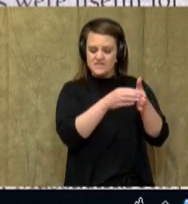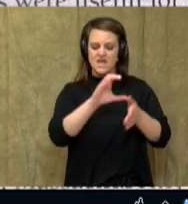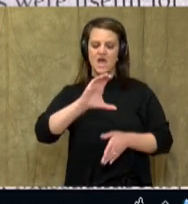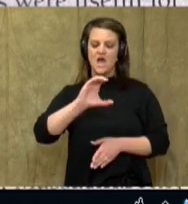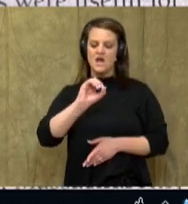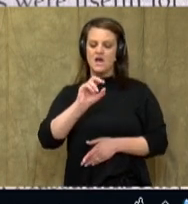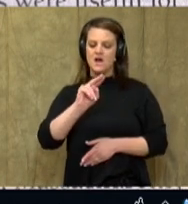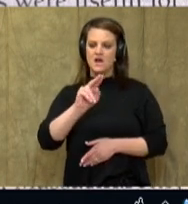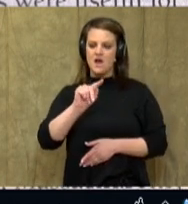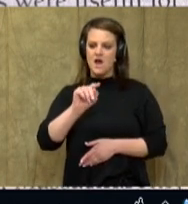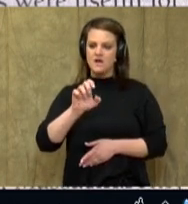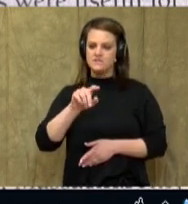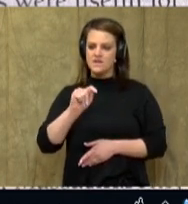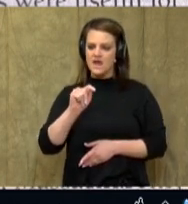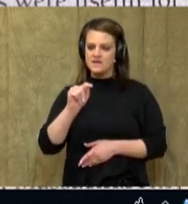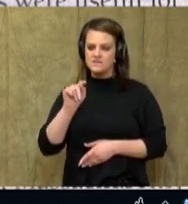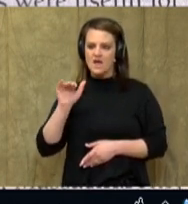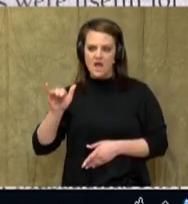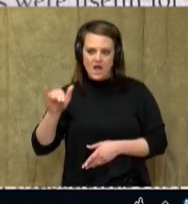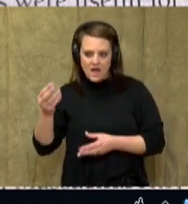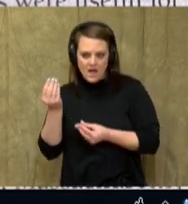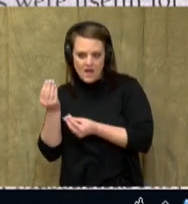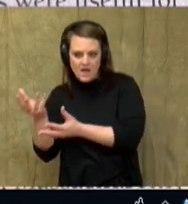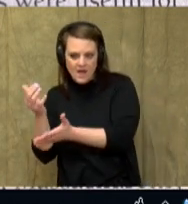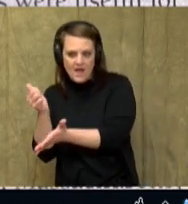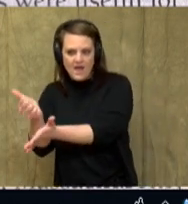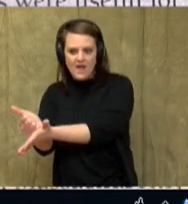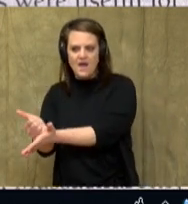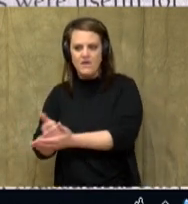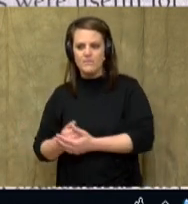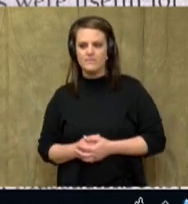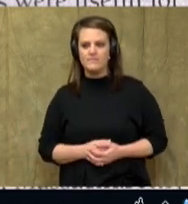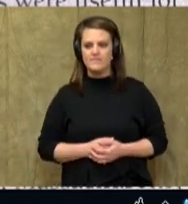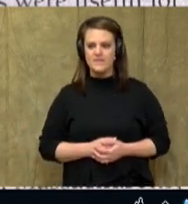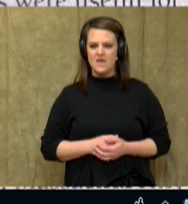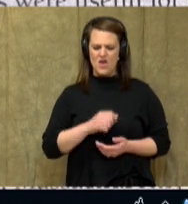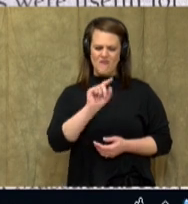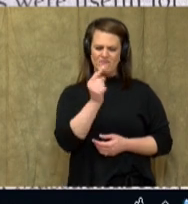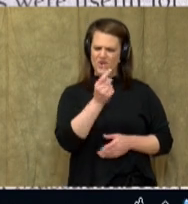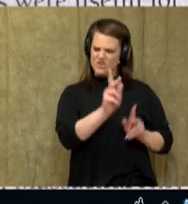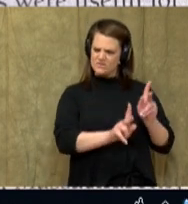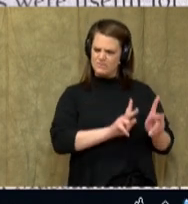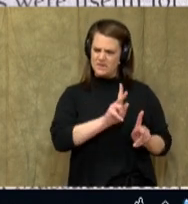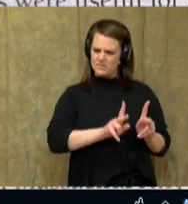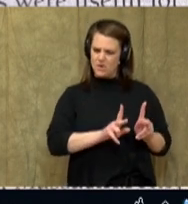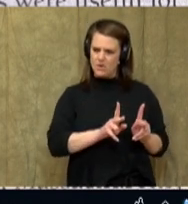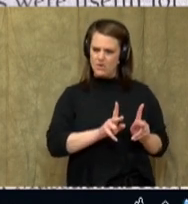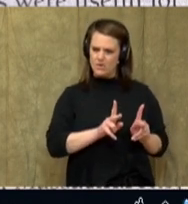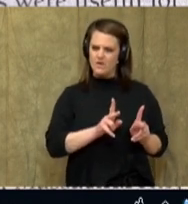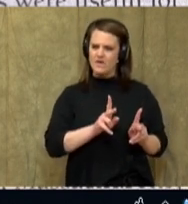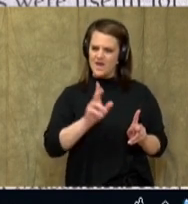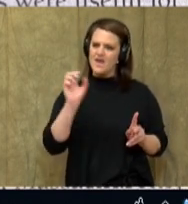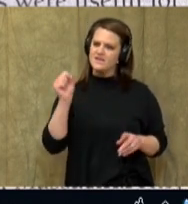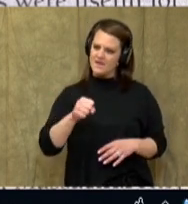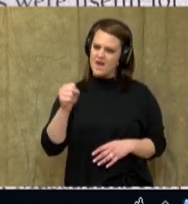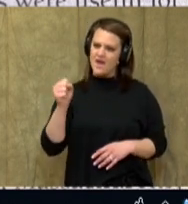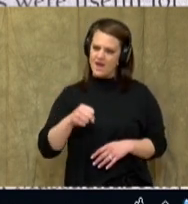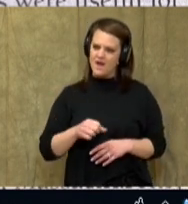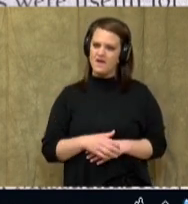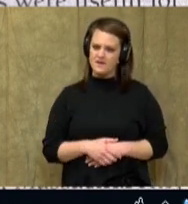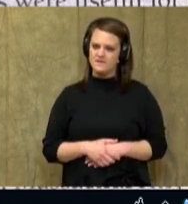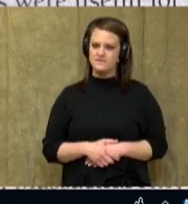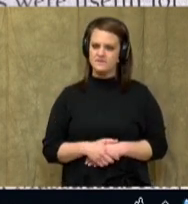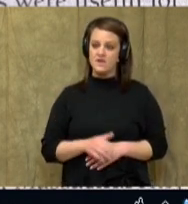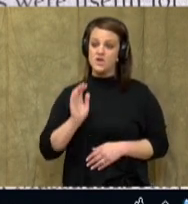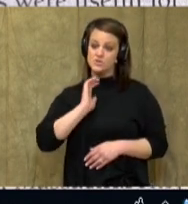clues. The second and the third word says first people. Oh, yeah. So